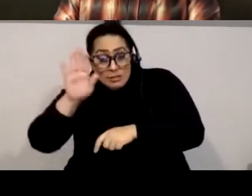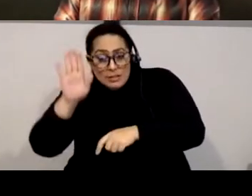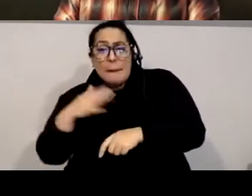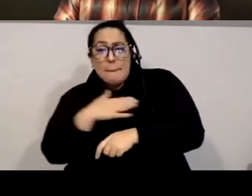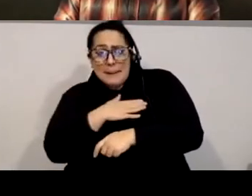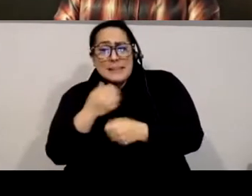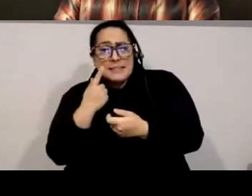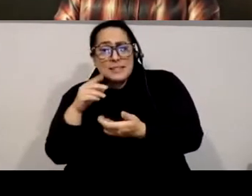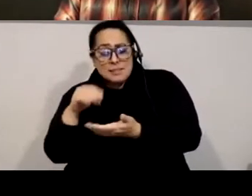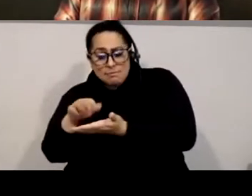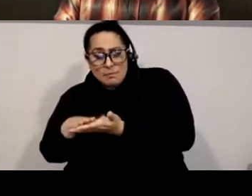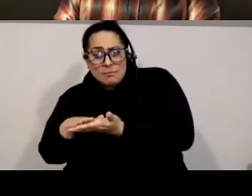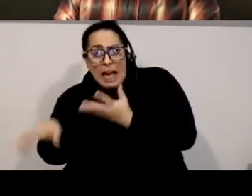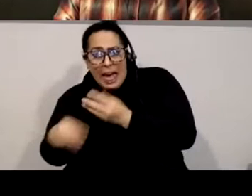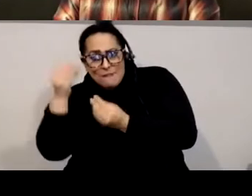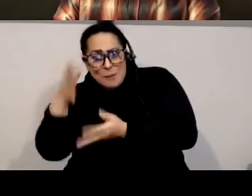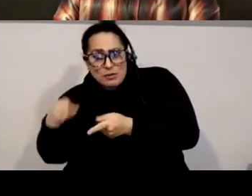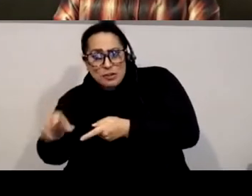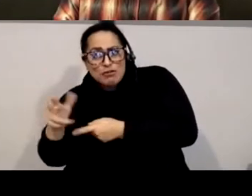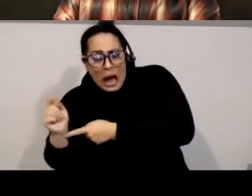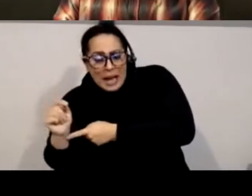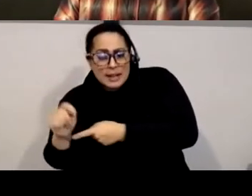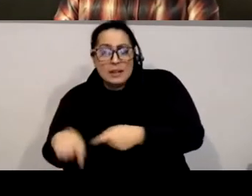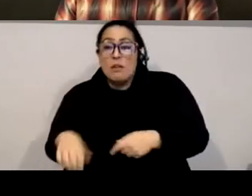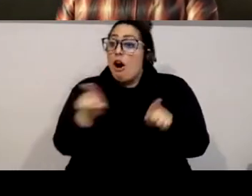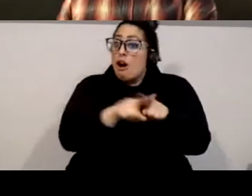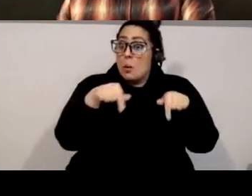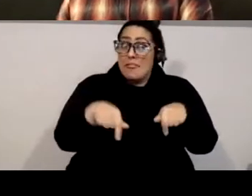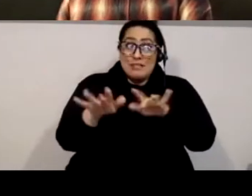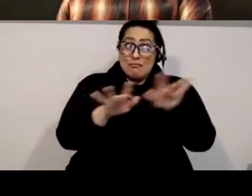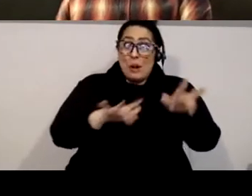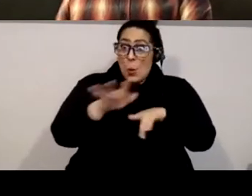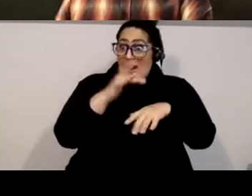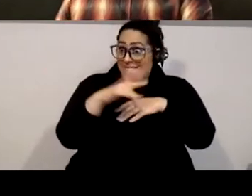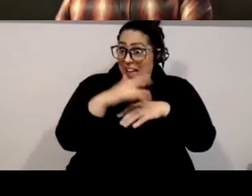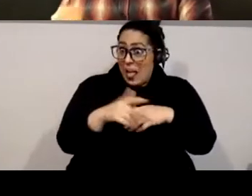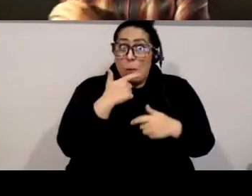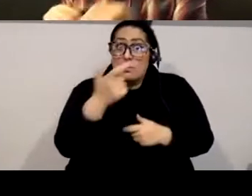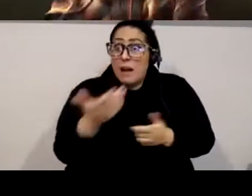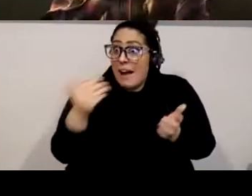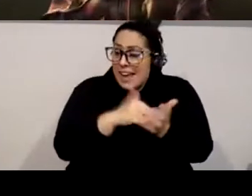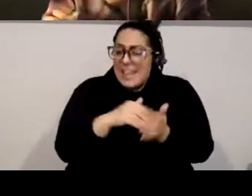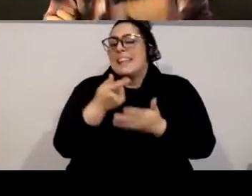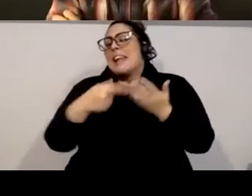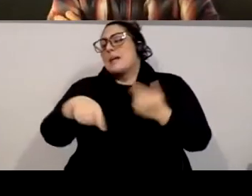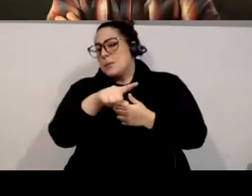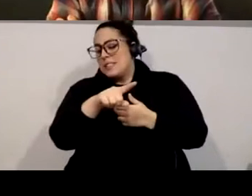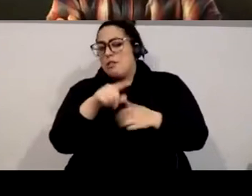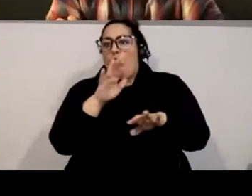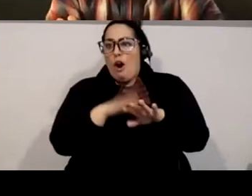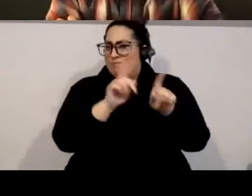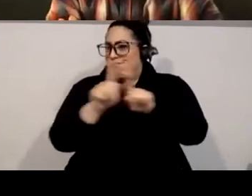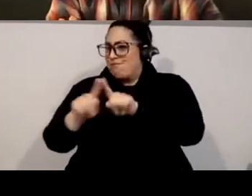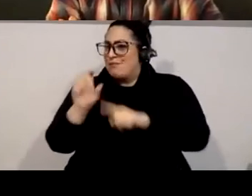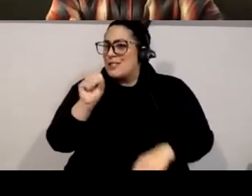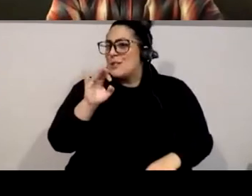section. Also note, this event will be recorded and will be available early next week on our many social media